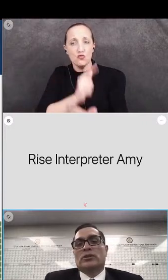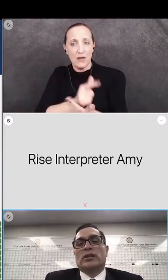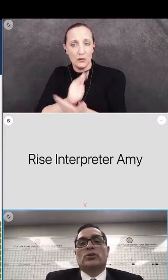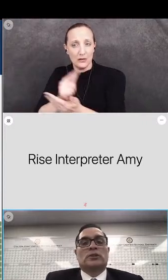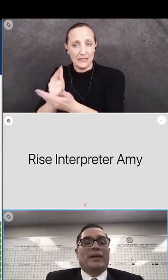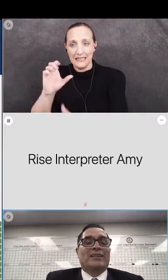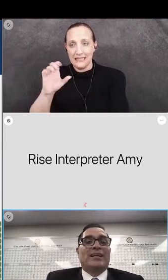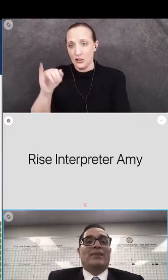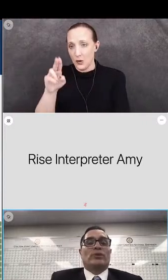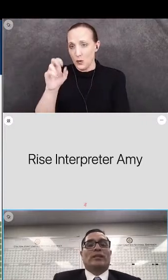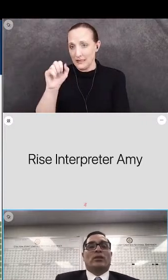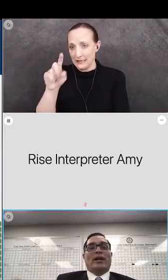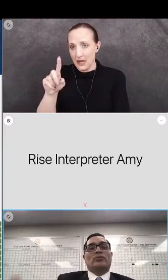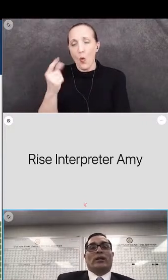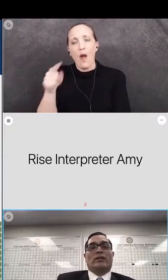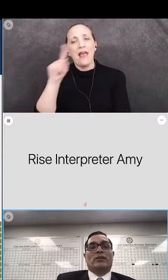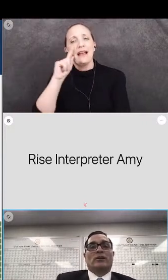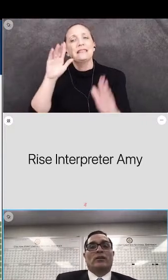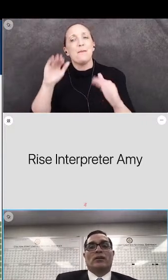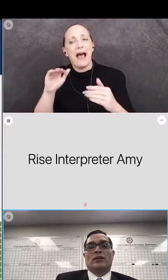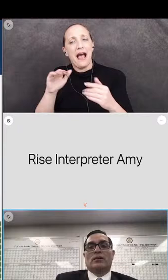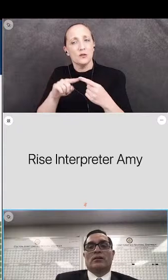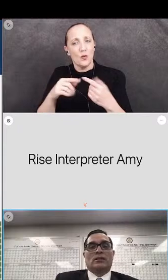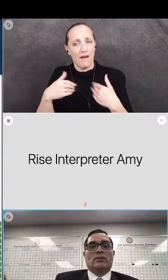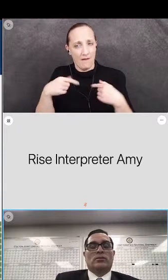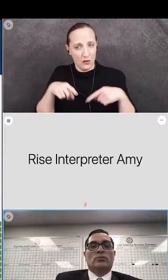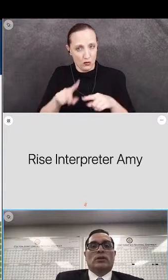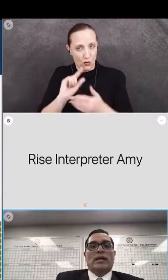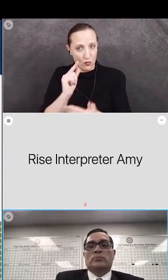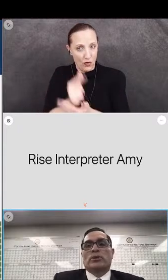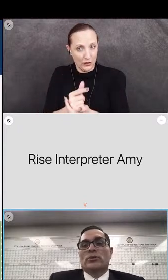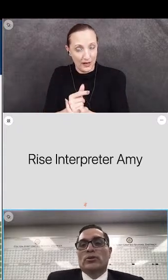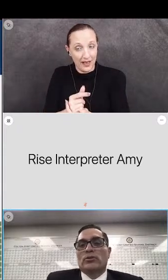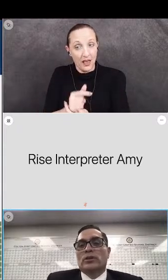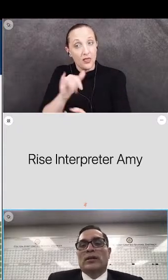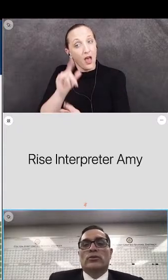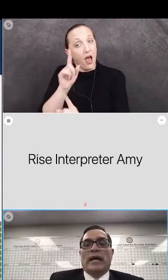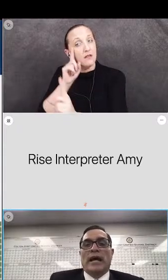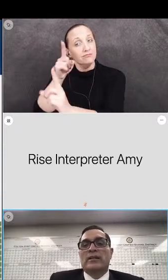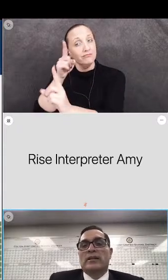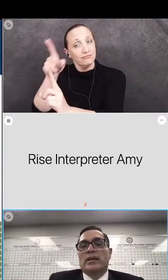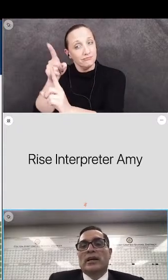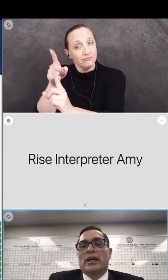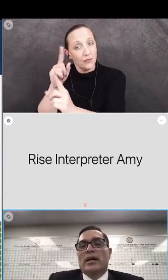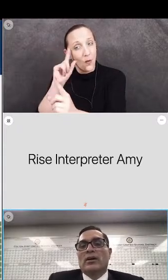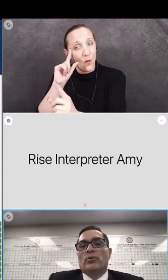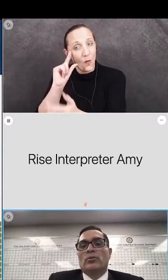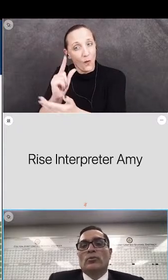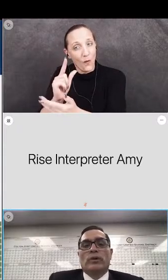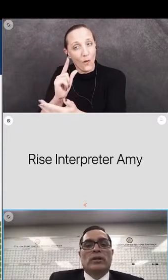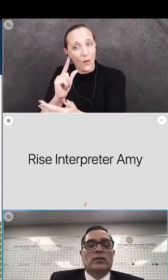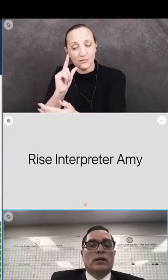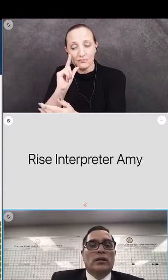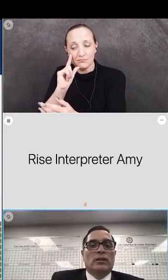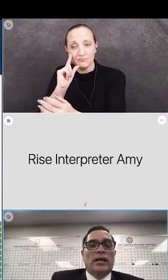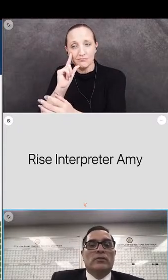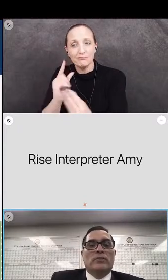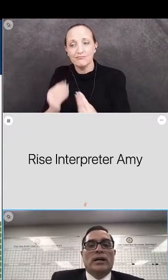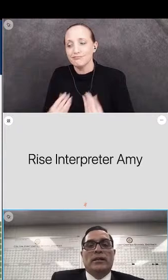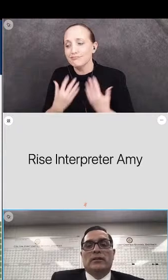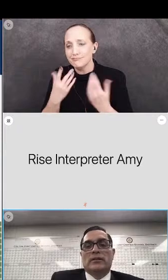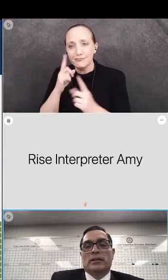of CGSD should expect to have when they graduate. Those are aspirational goals. I heard that. With